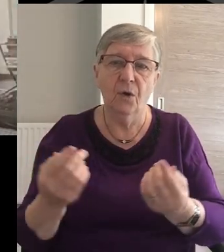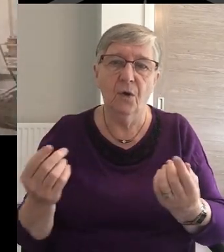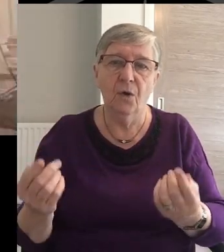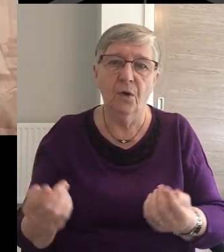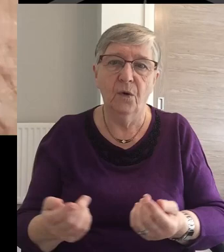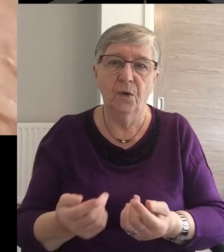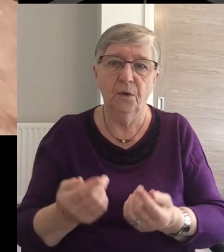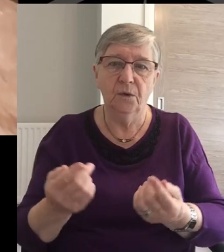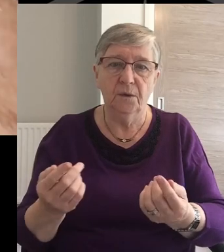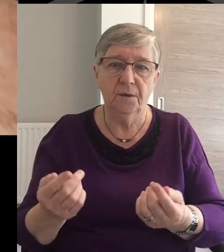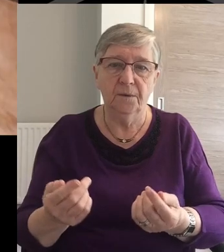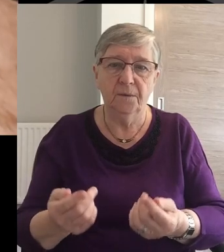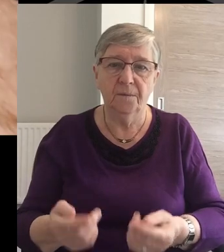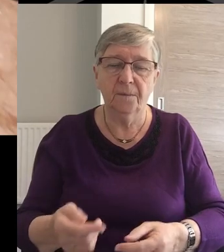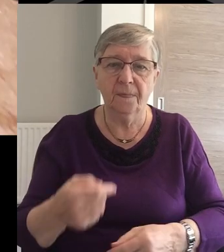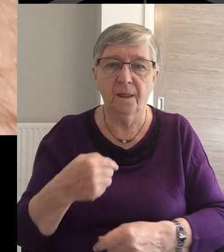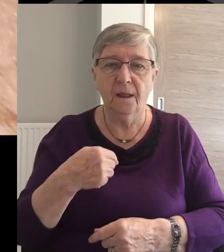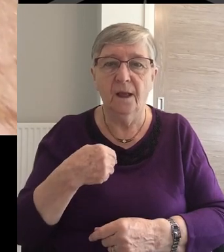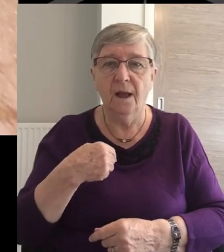all